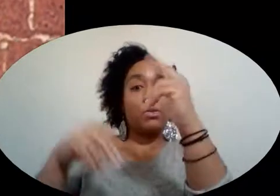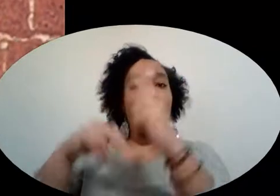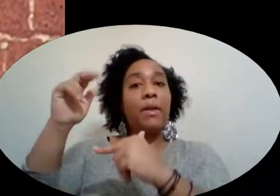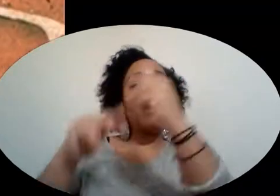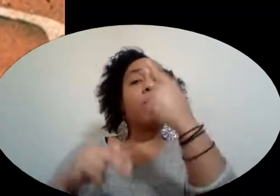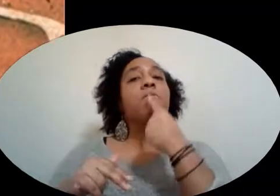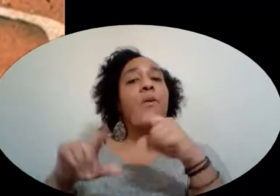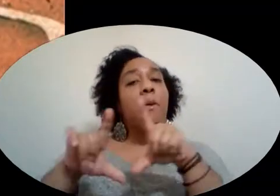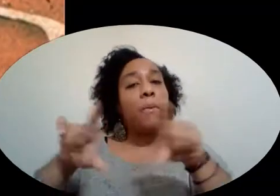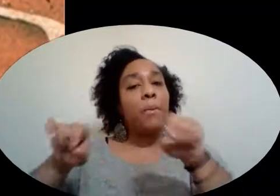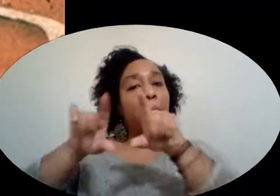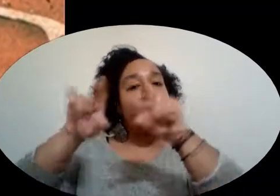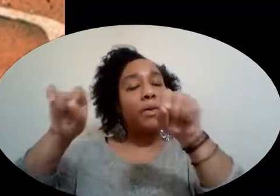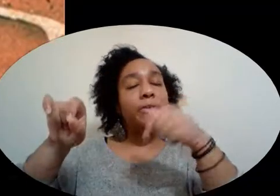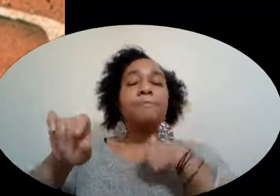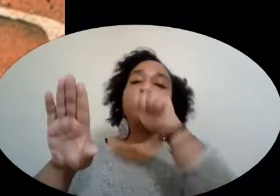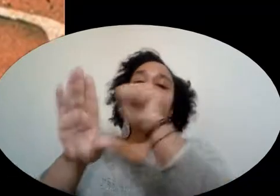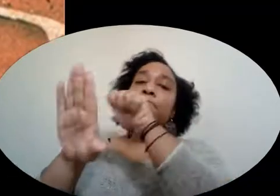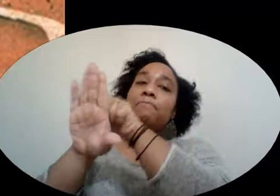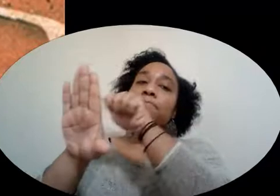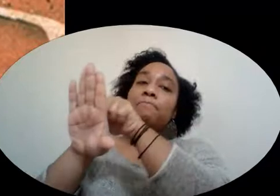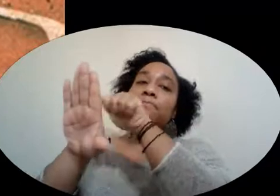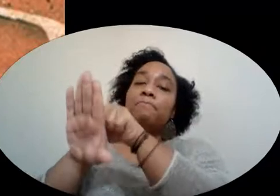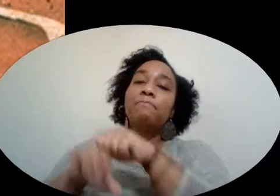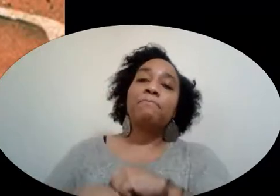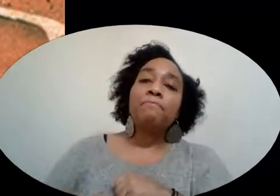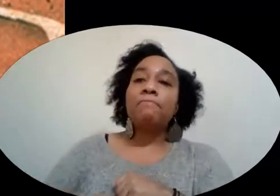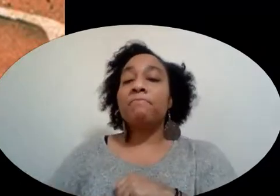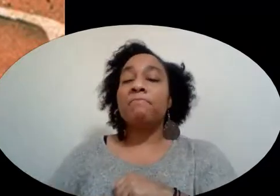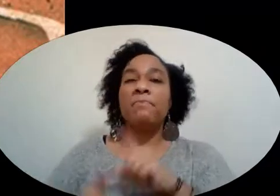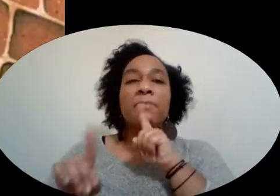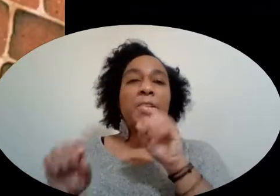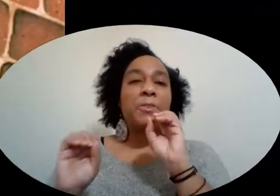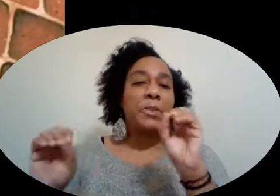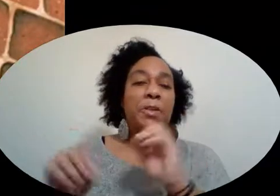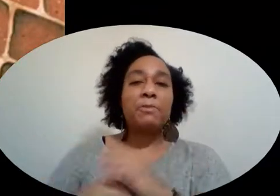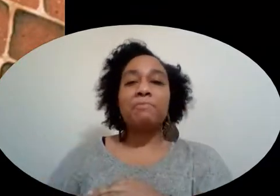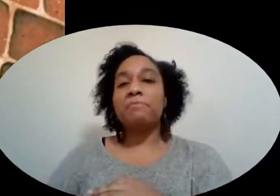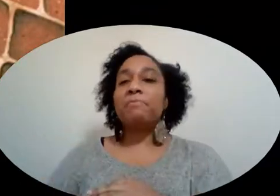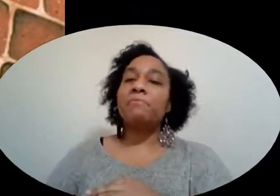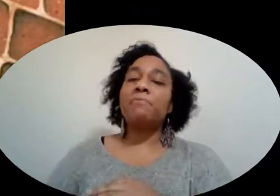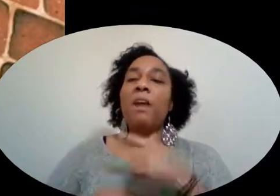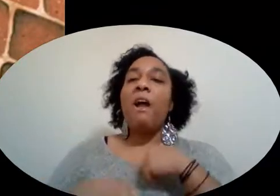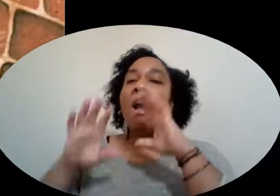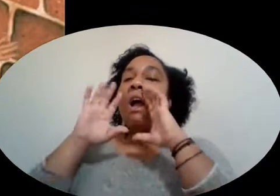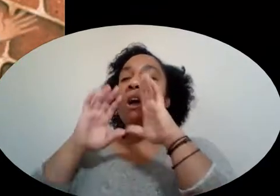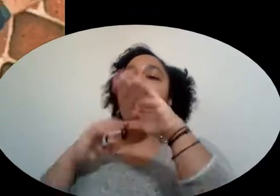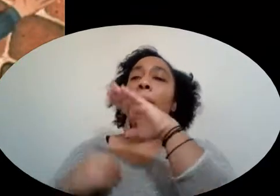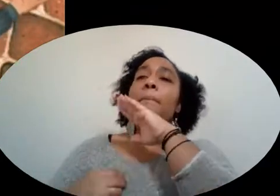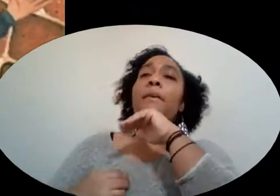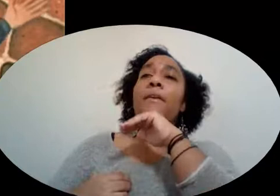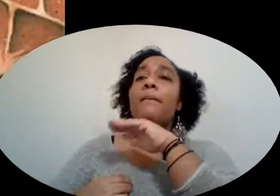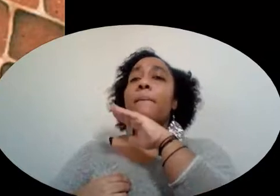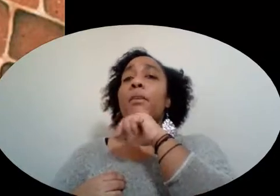bricks I knocked on the brick house No answer I called him Mr. Pig